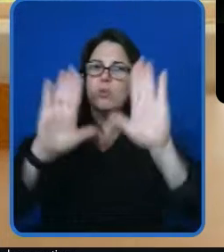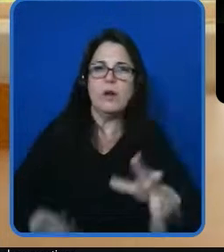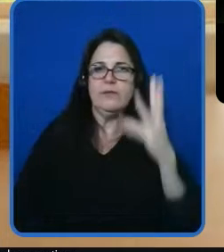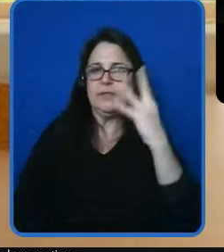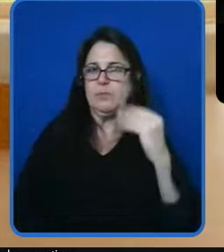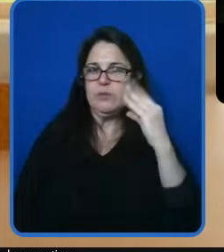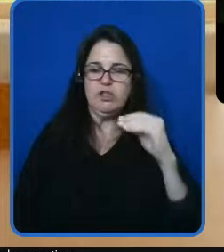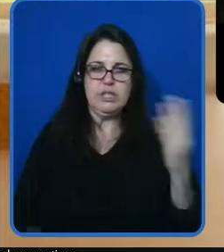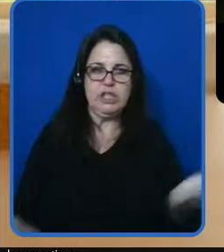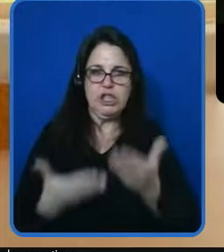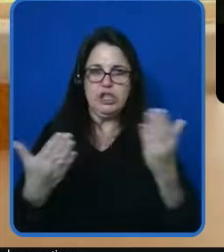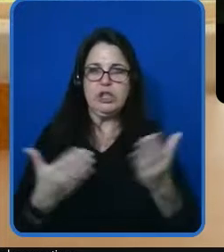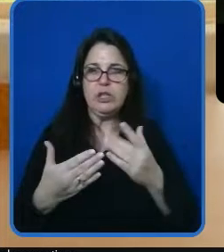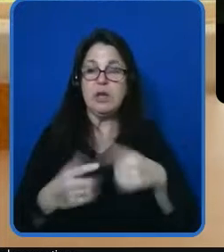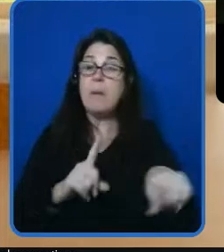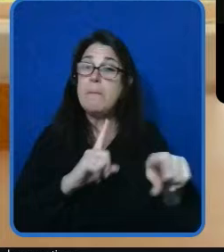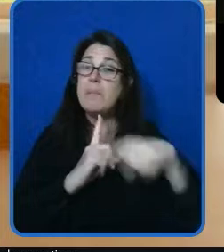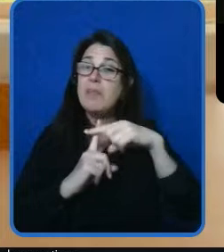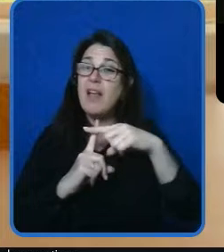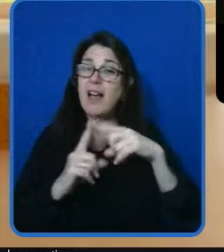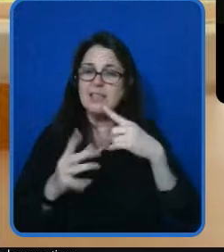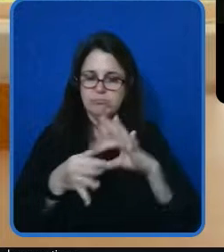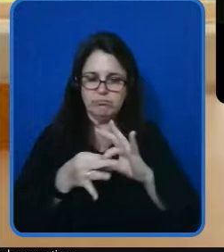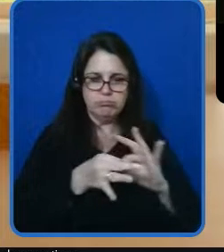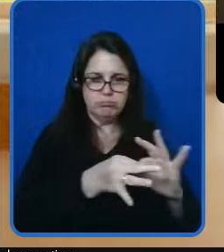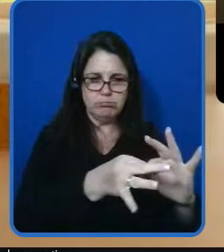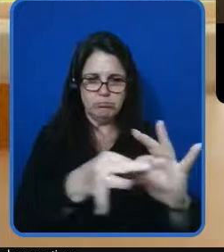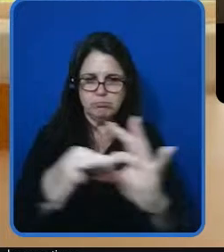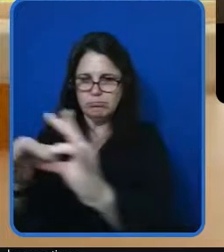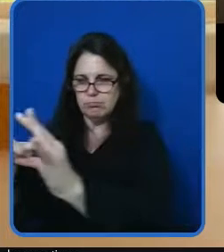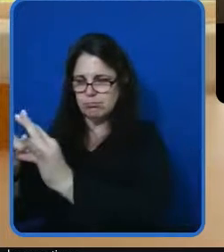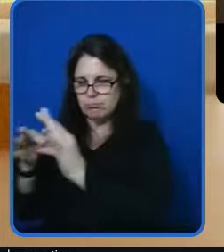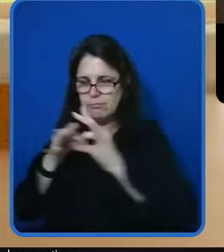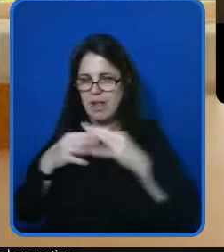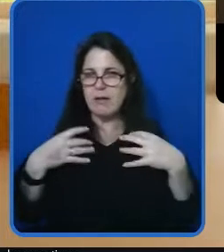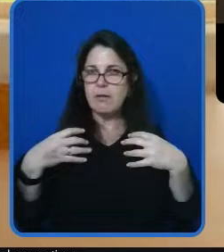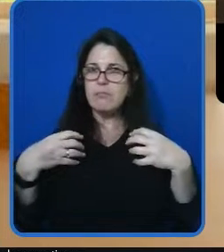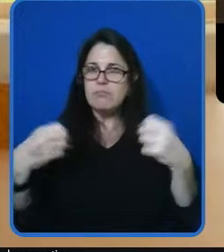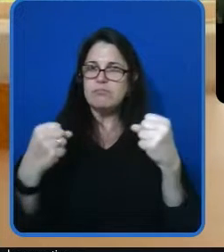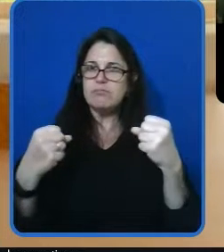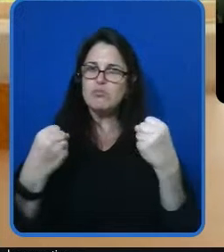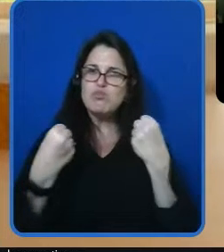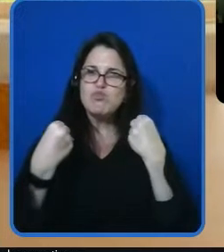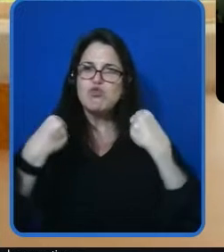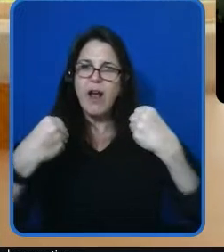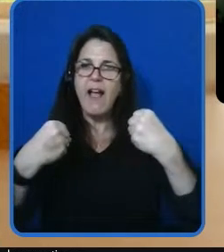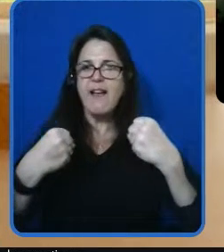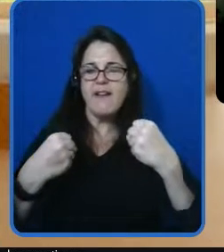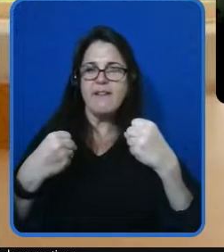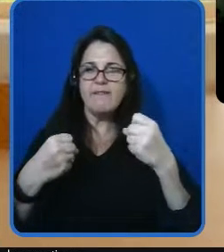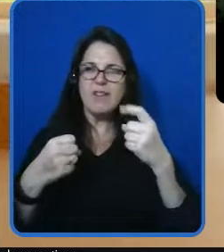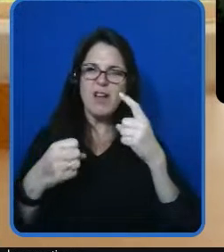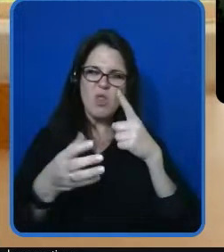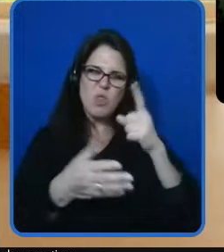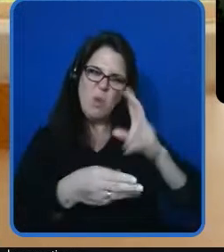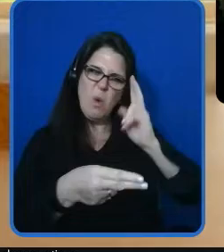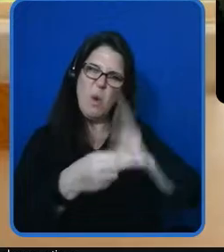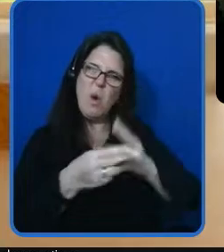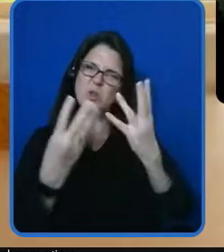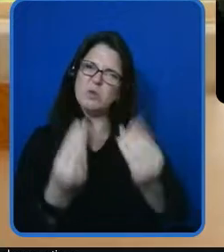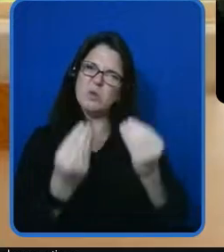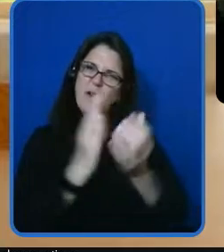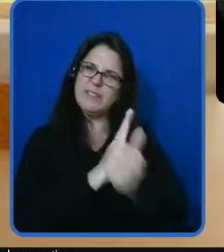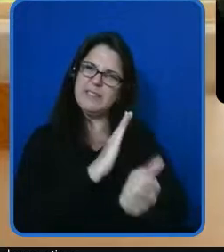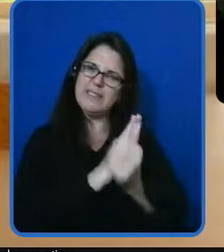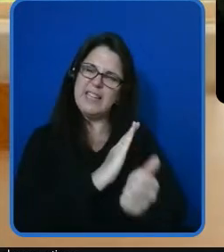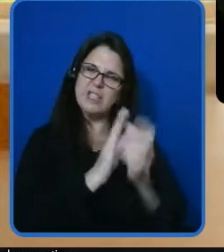also about the sisterhood the confidence the bravery a lot of what people call soft skills that are critical to